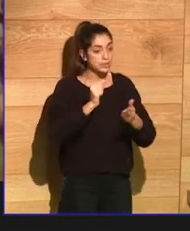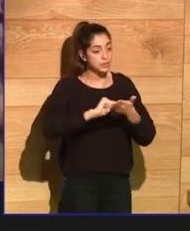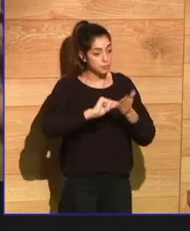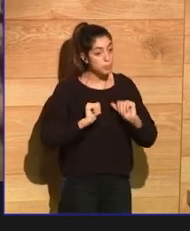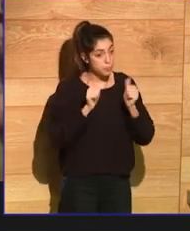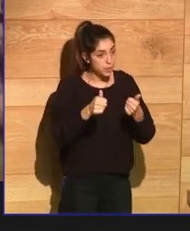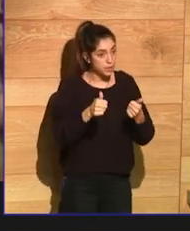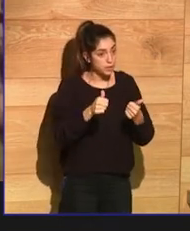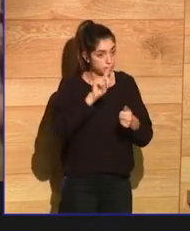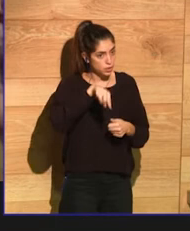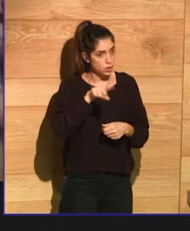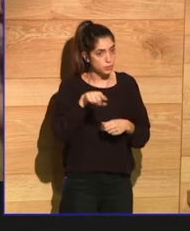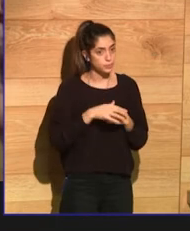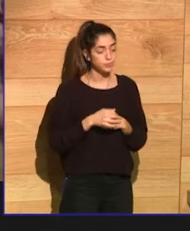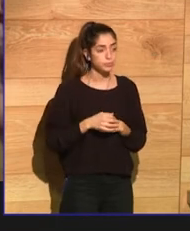Oh.